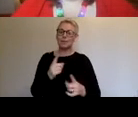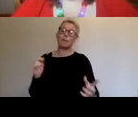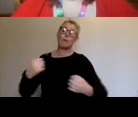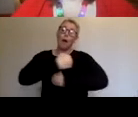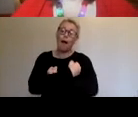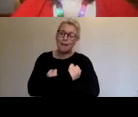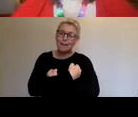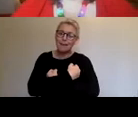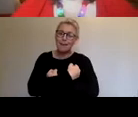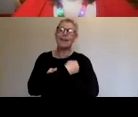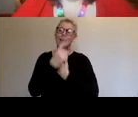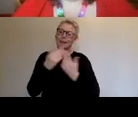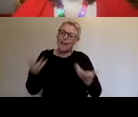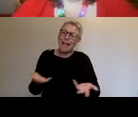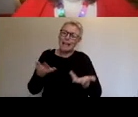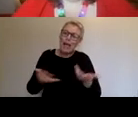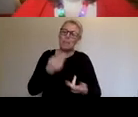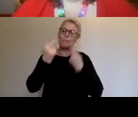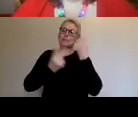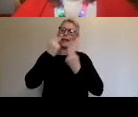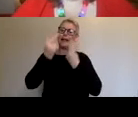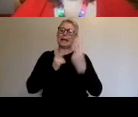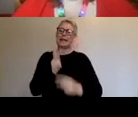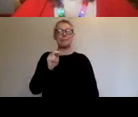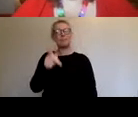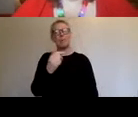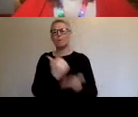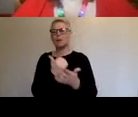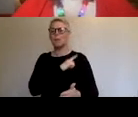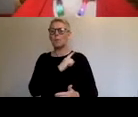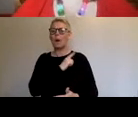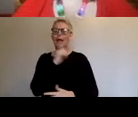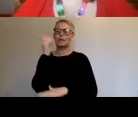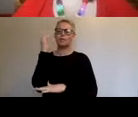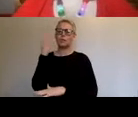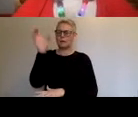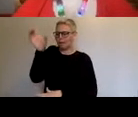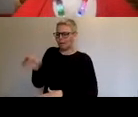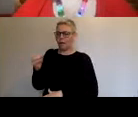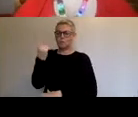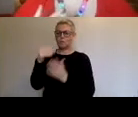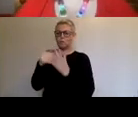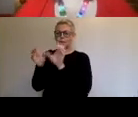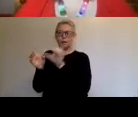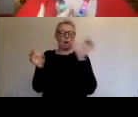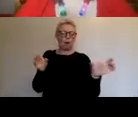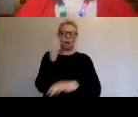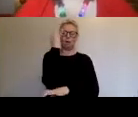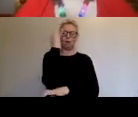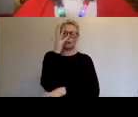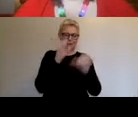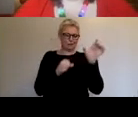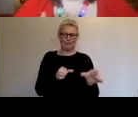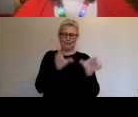socially distant. The trees are often planted two metres apart. That's the way that city planners and architects like them. But this kind of emergence